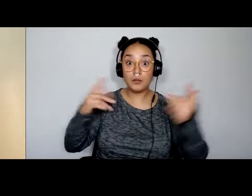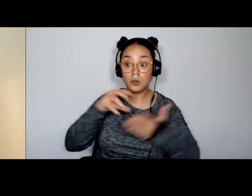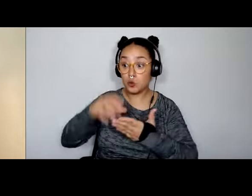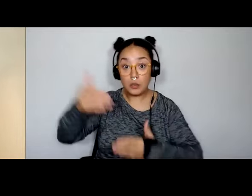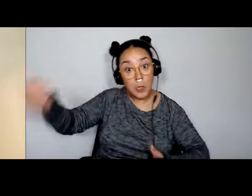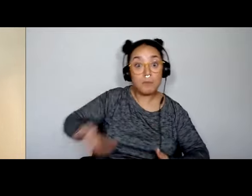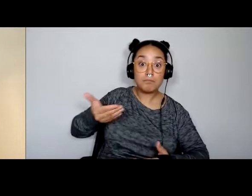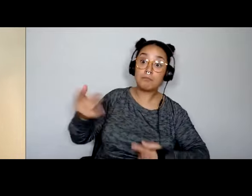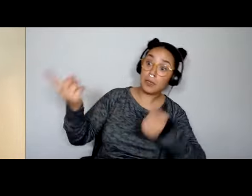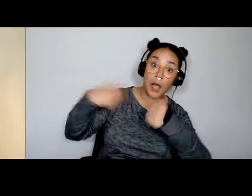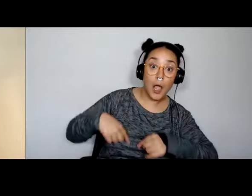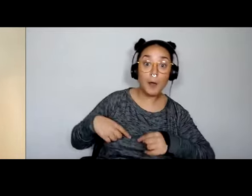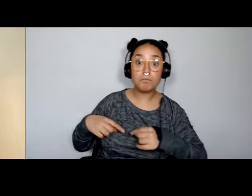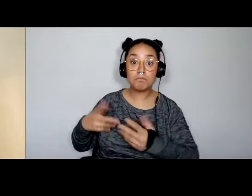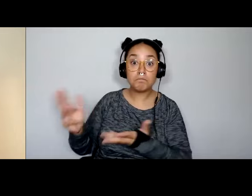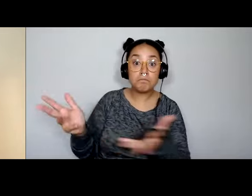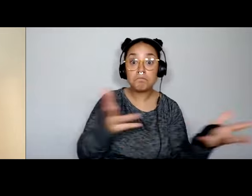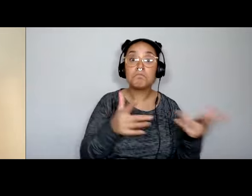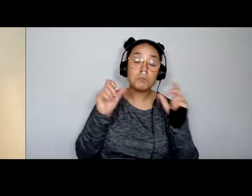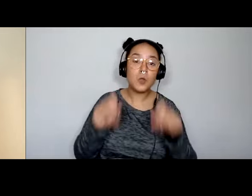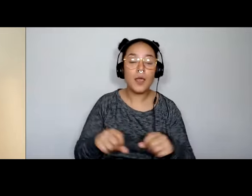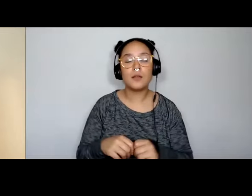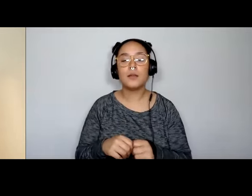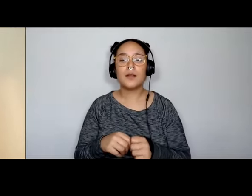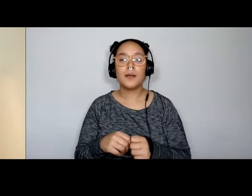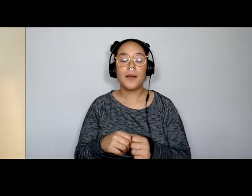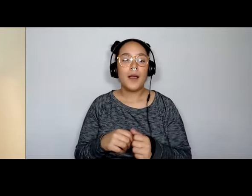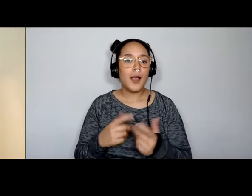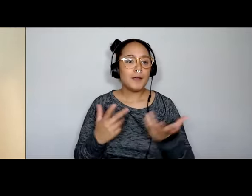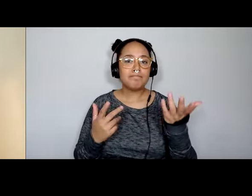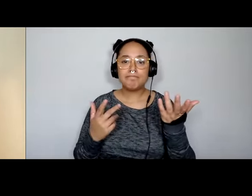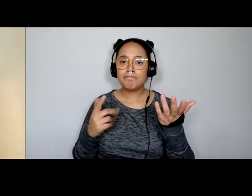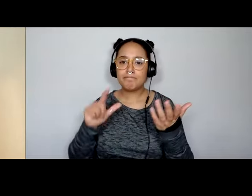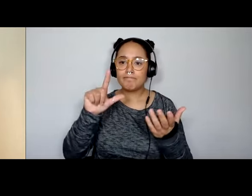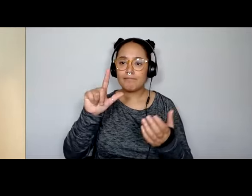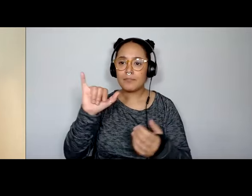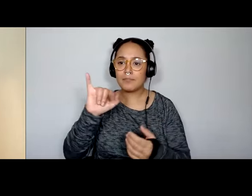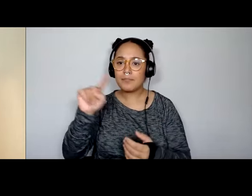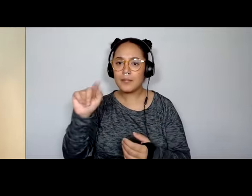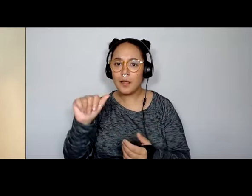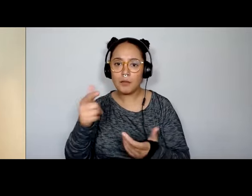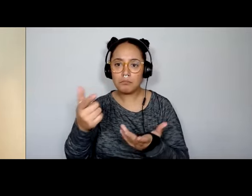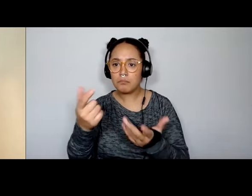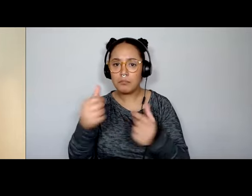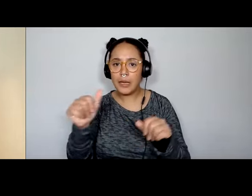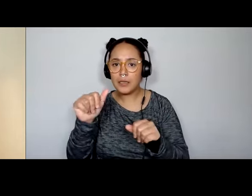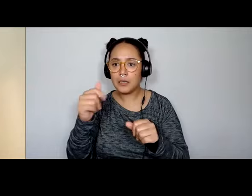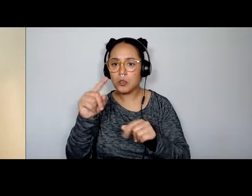the heart of the course. So maybe I'll just open it up, Liza, unless you have anything else to direct questions that I can talk about.